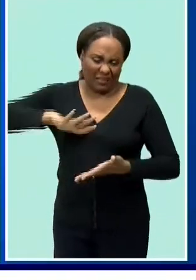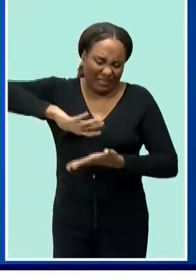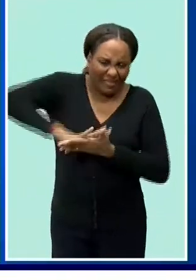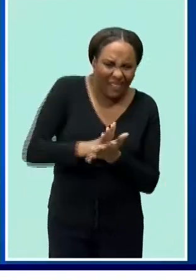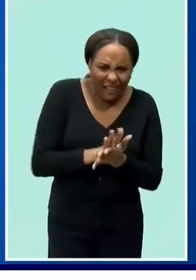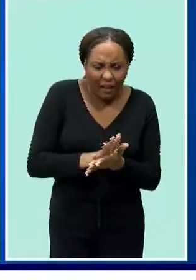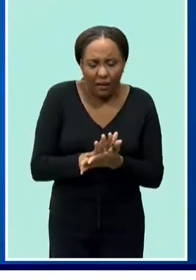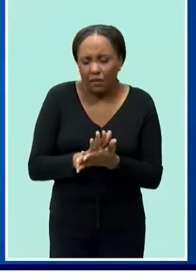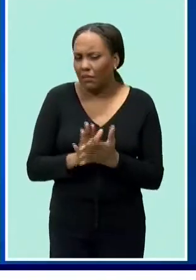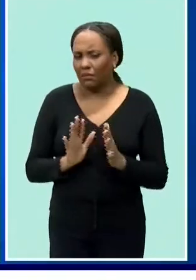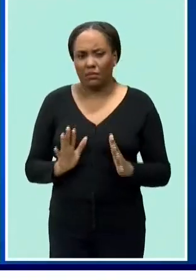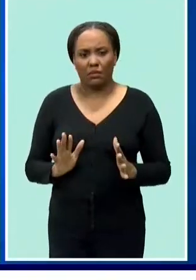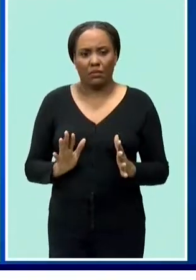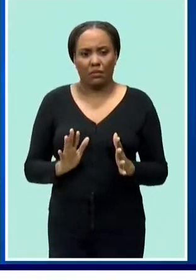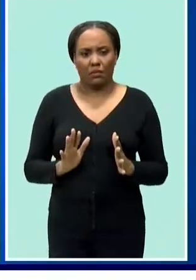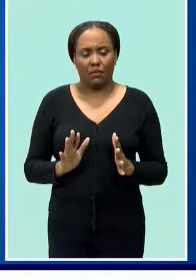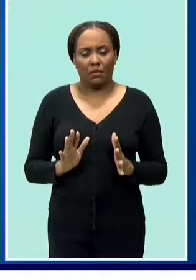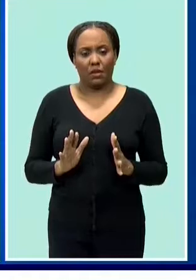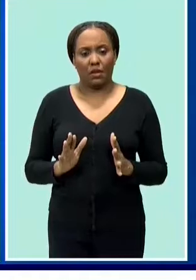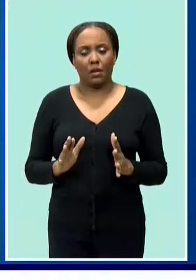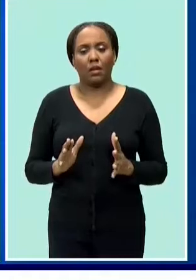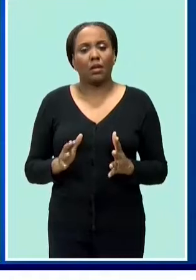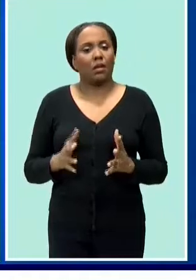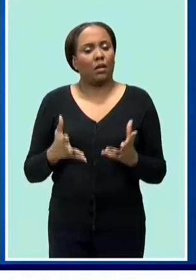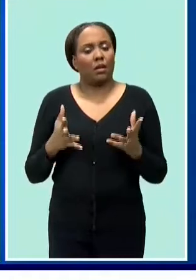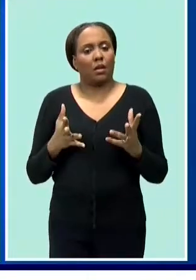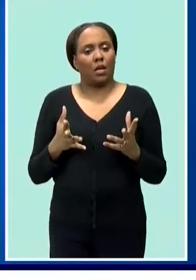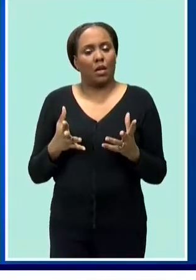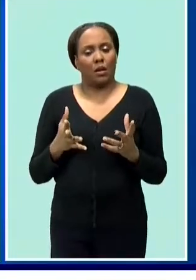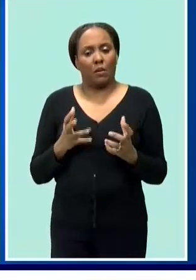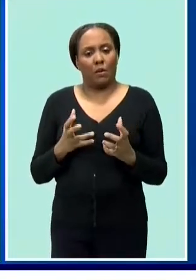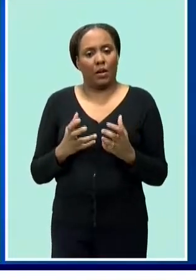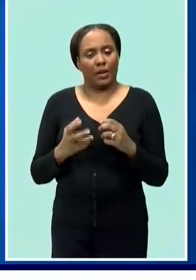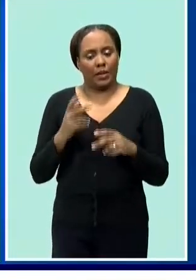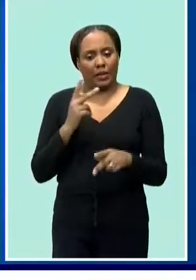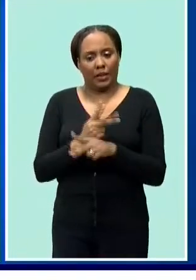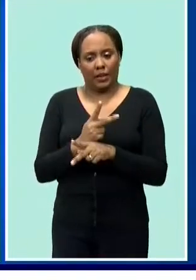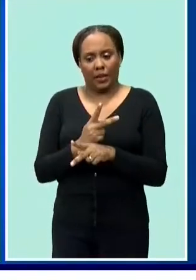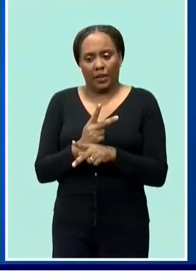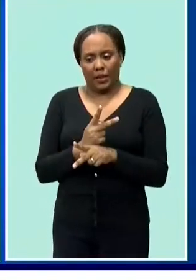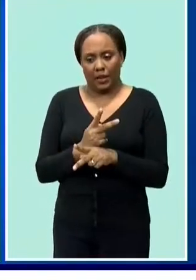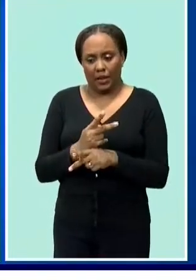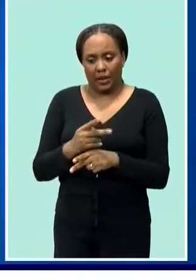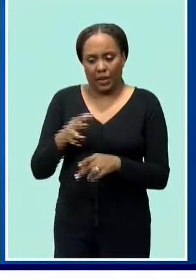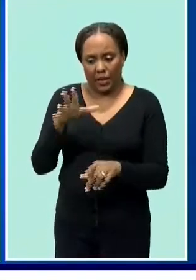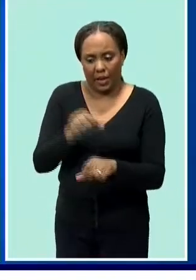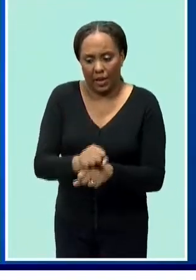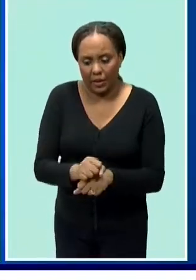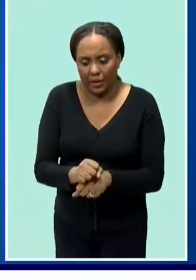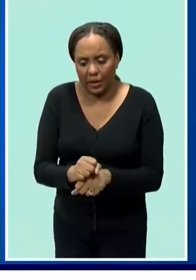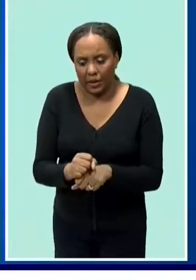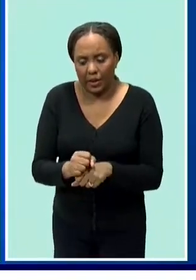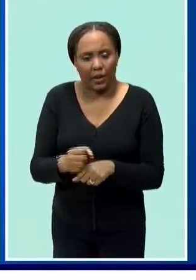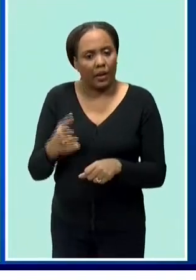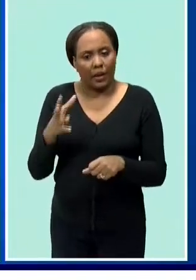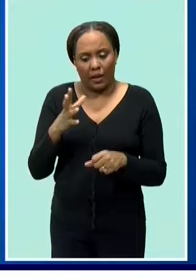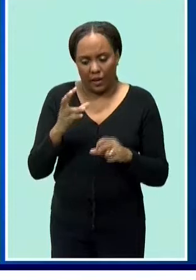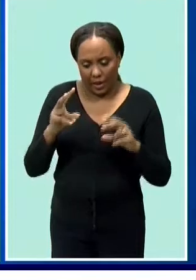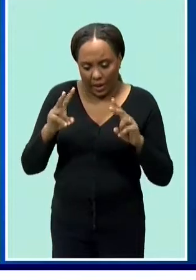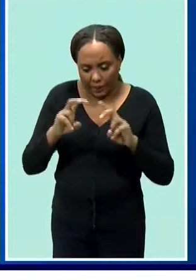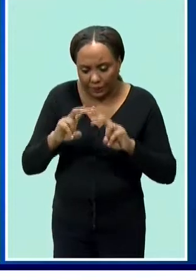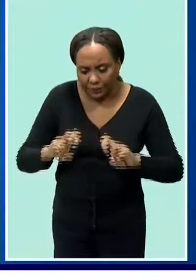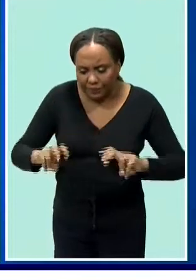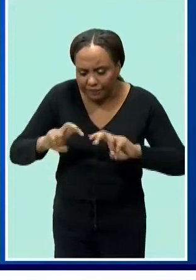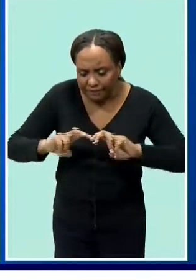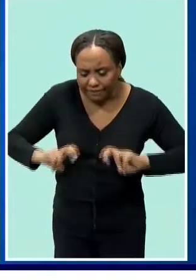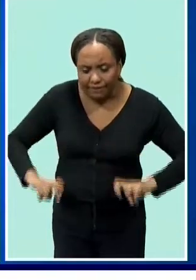because there are certain characters on the bodies of these these creatures that help to identify them and if you really smash them